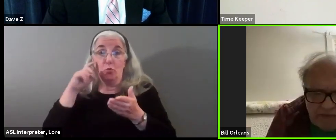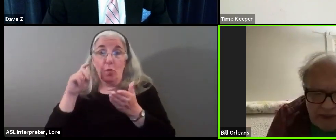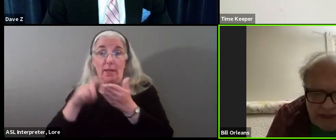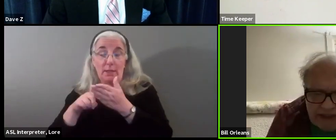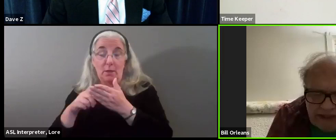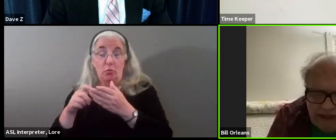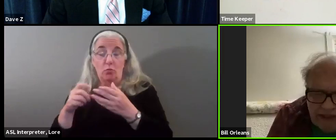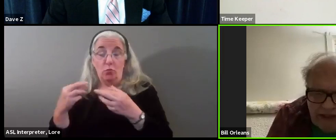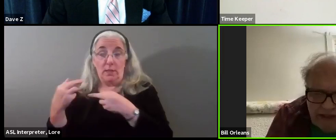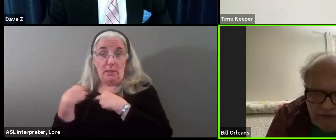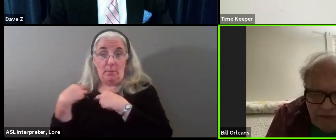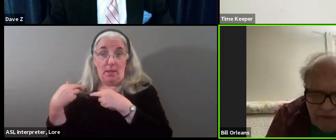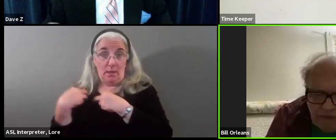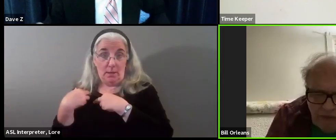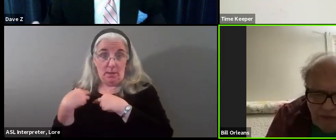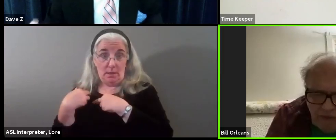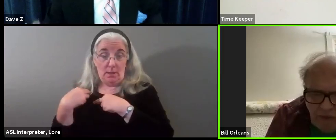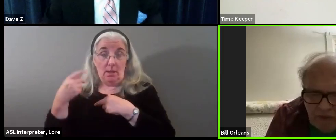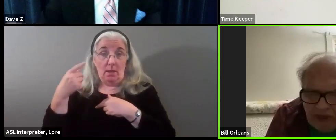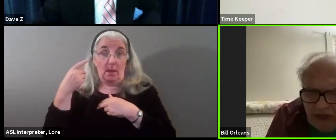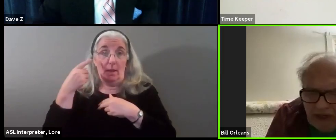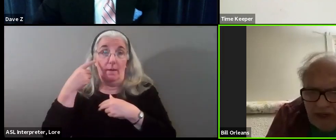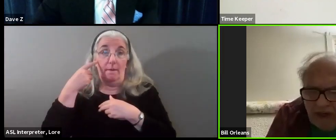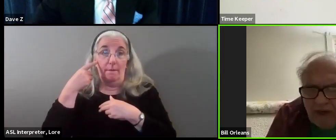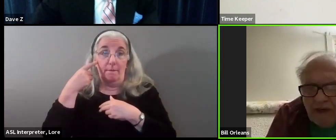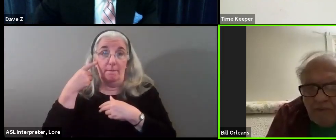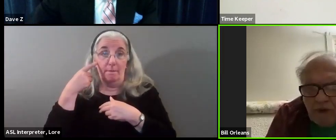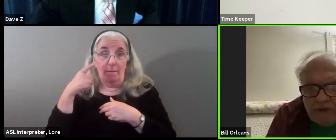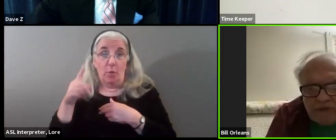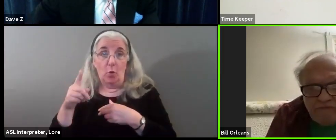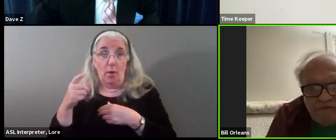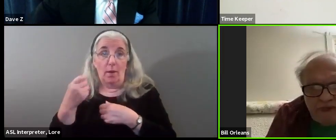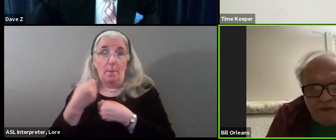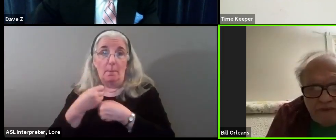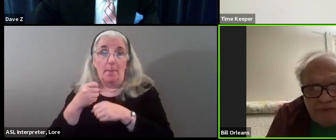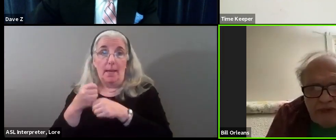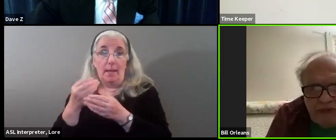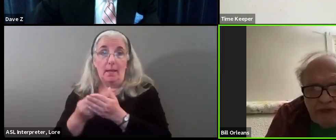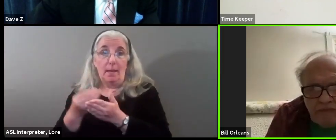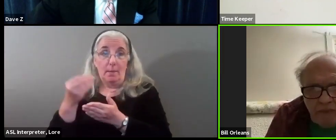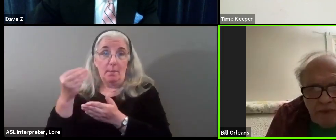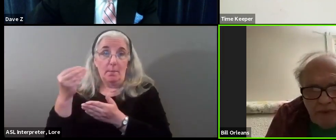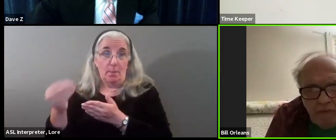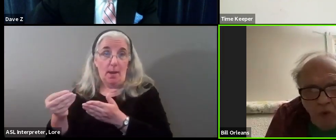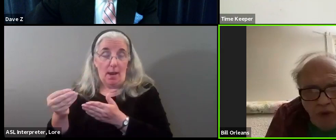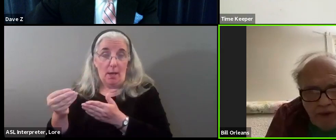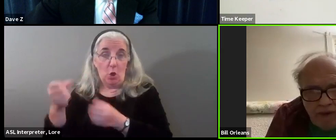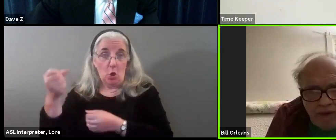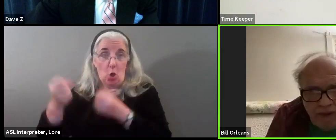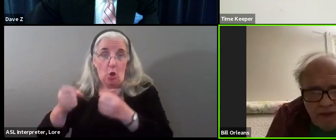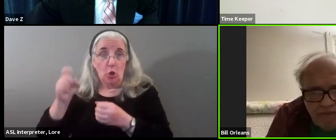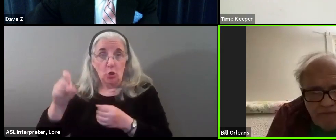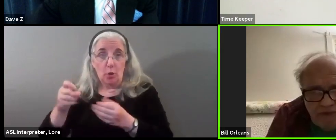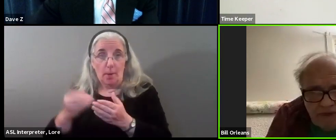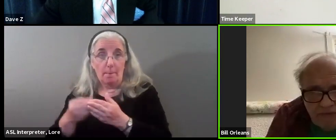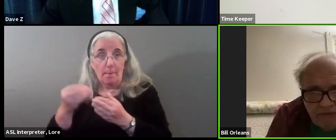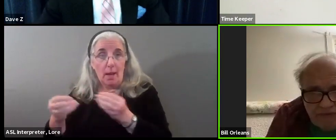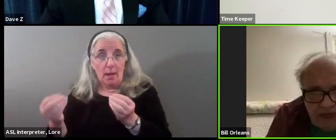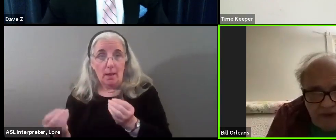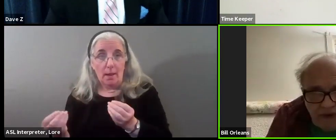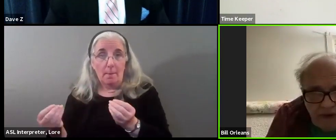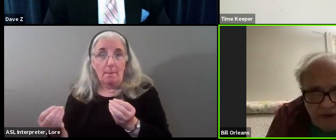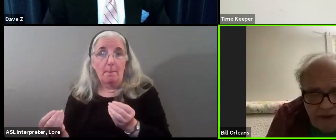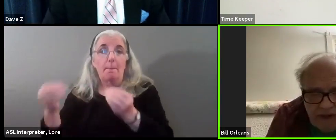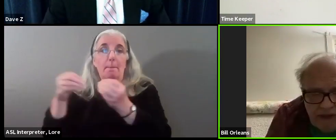responsibility to when making a purchase of vehicles to procure more vehicles